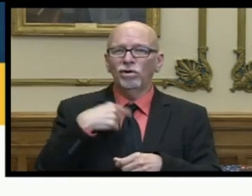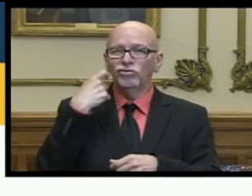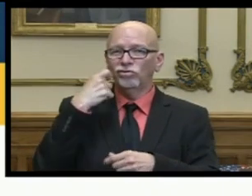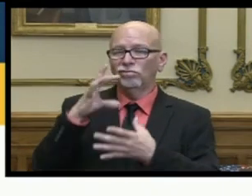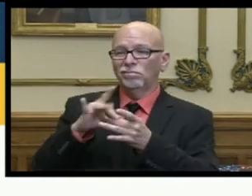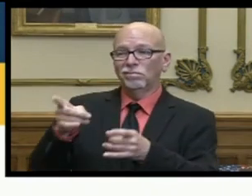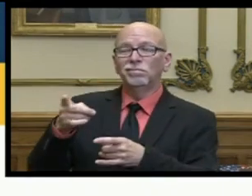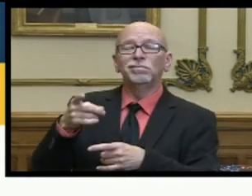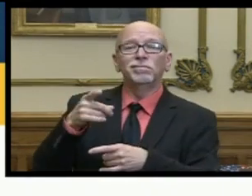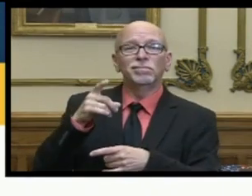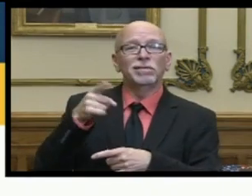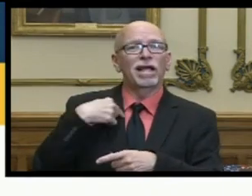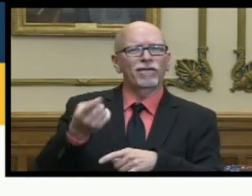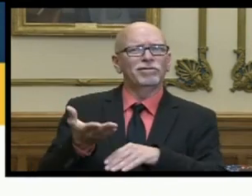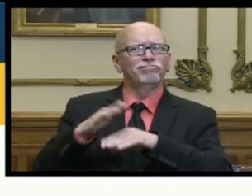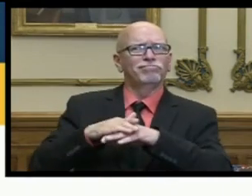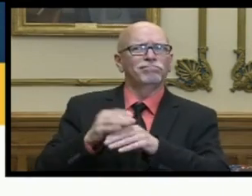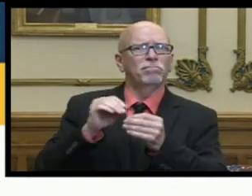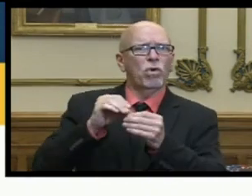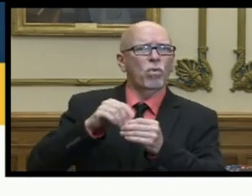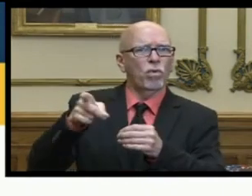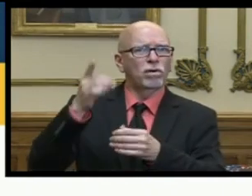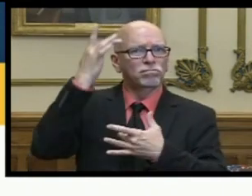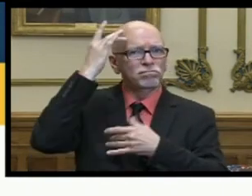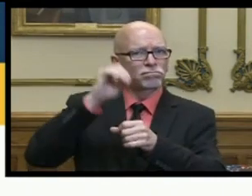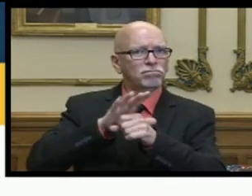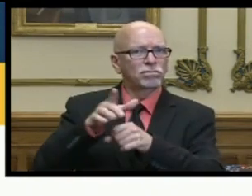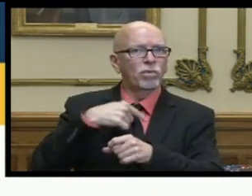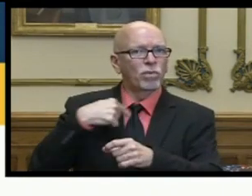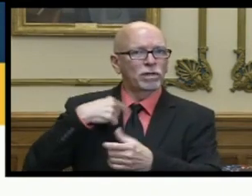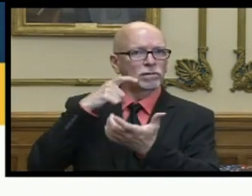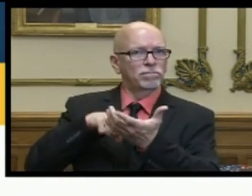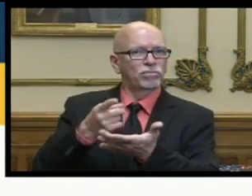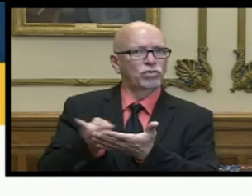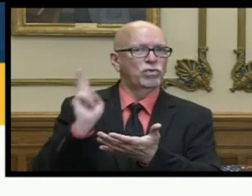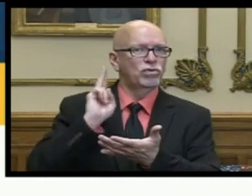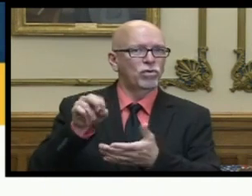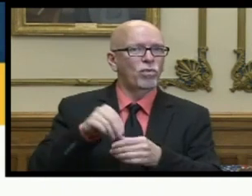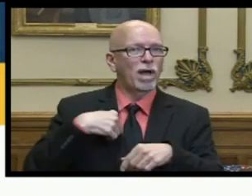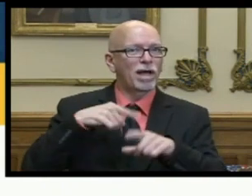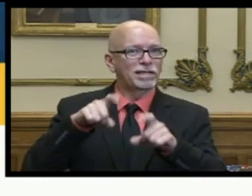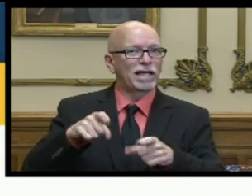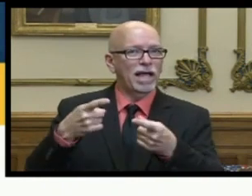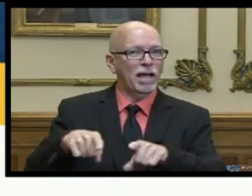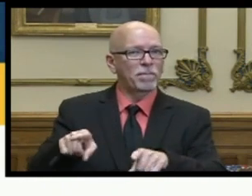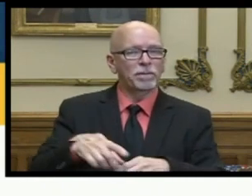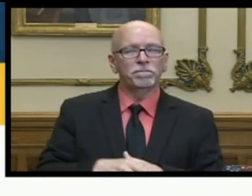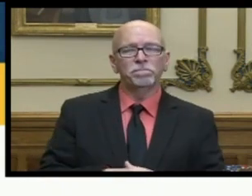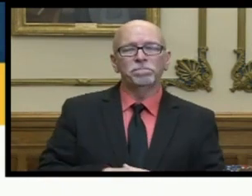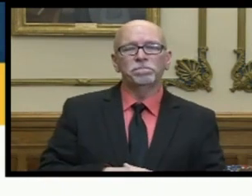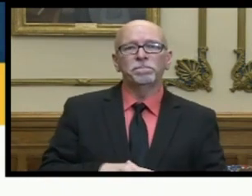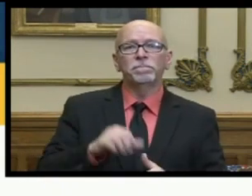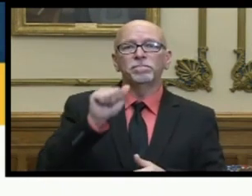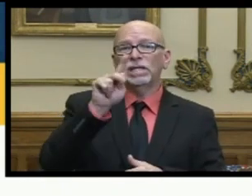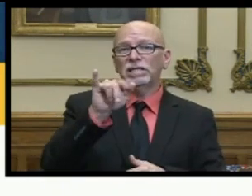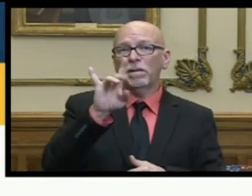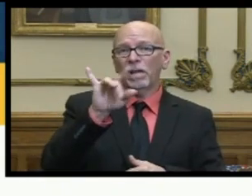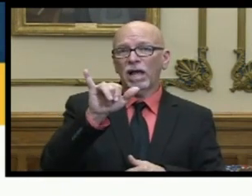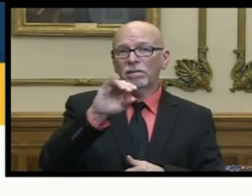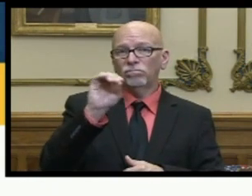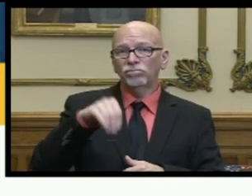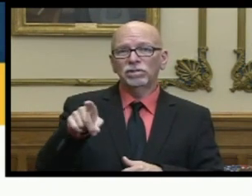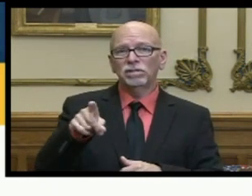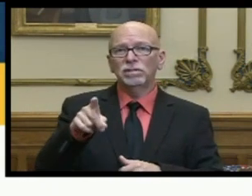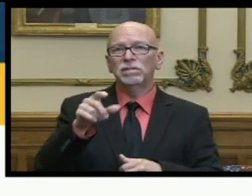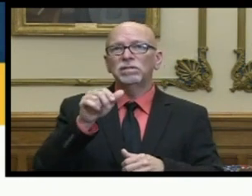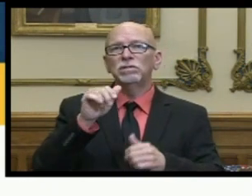about had increases in active infection rates that we detected two weeks ago when the testing occurred antibody rates were unchanged